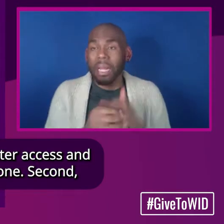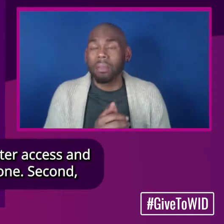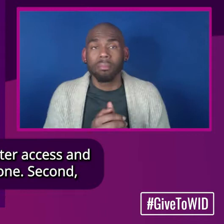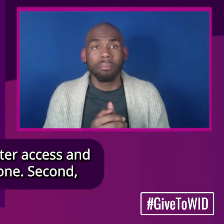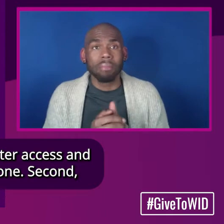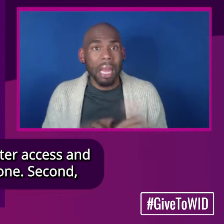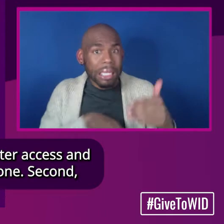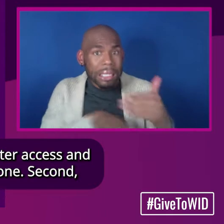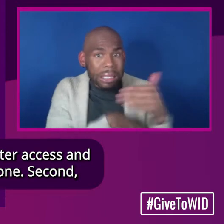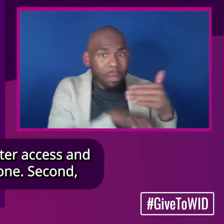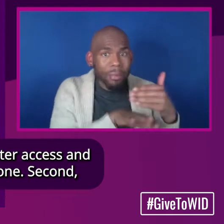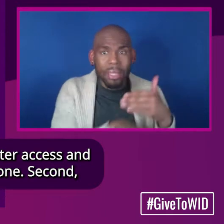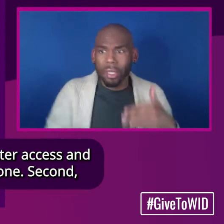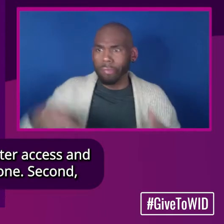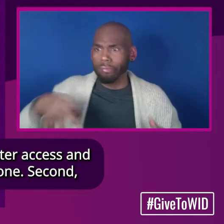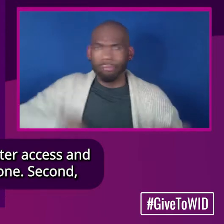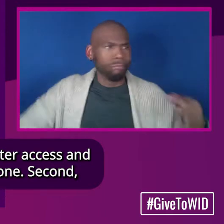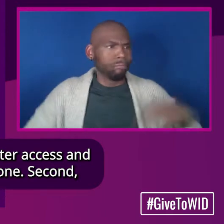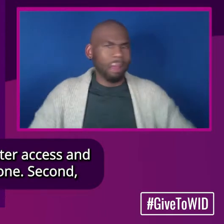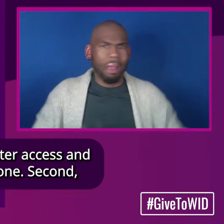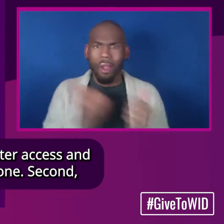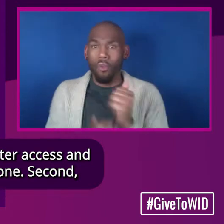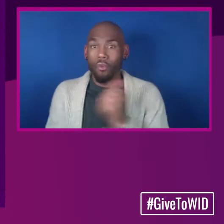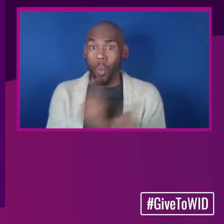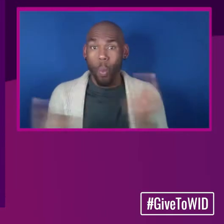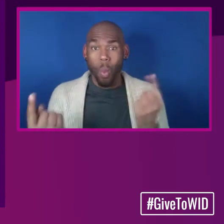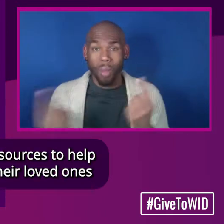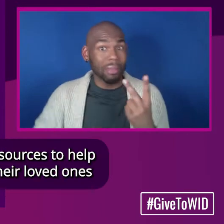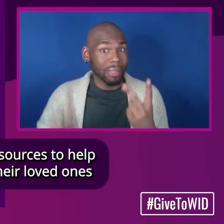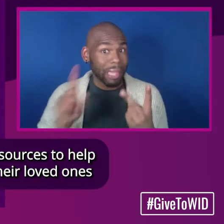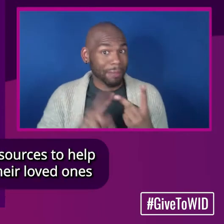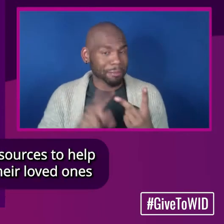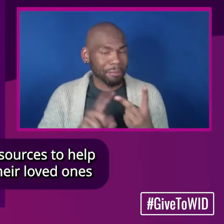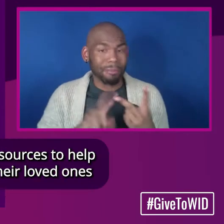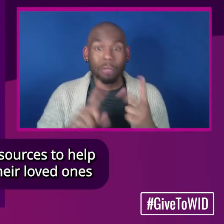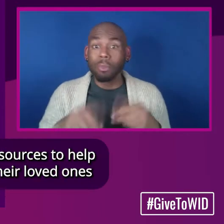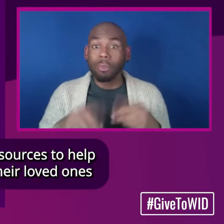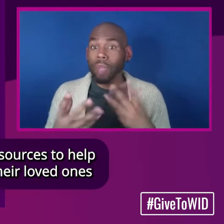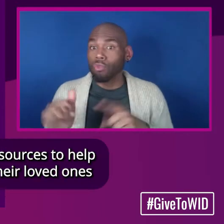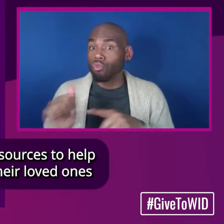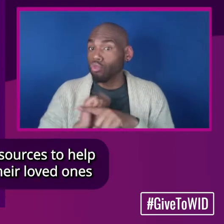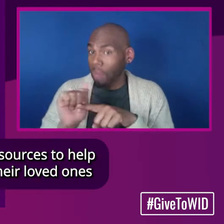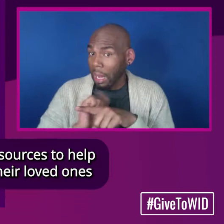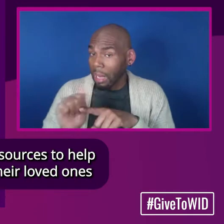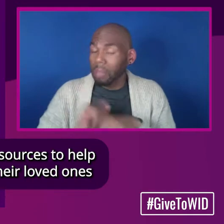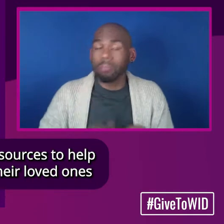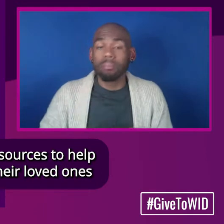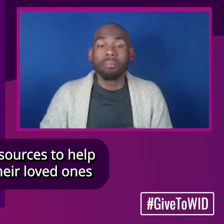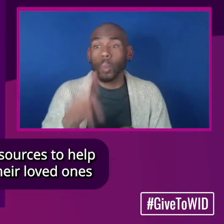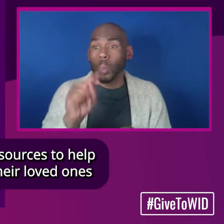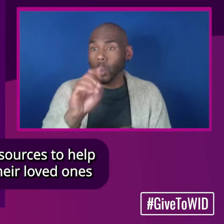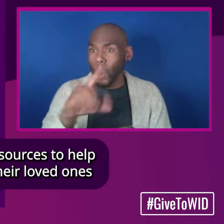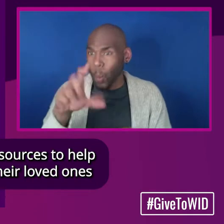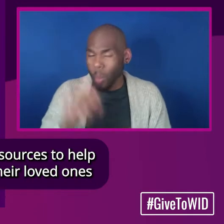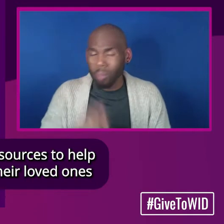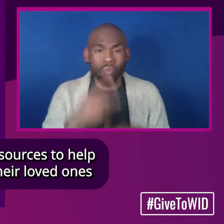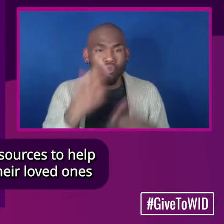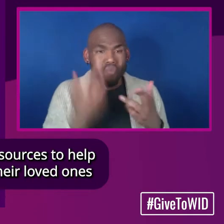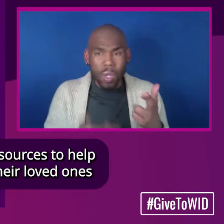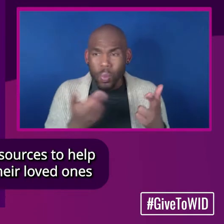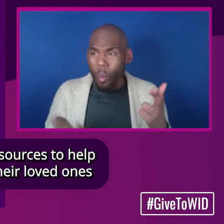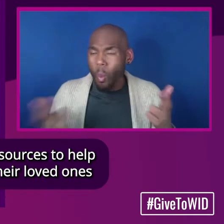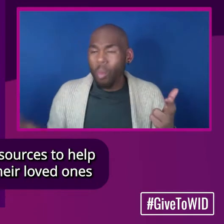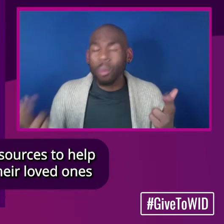accessibility benefits everyone. Second, we provide trainings, tools, resources